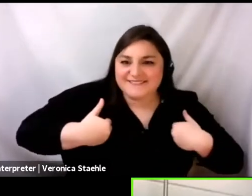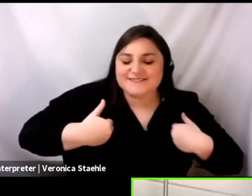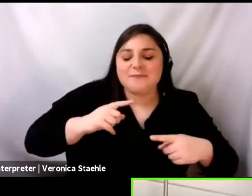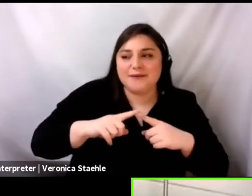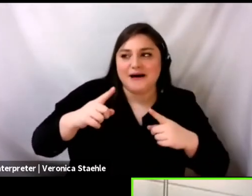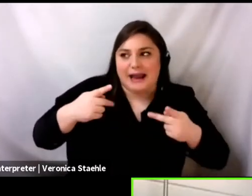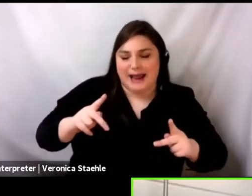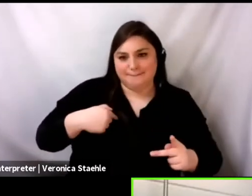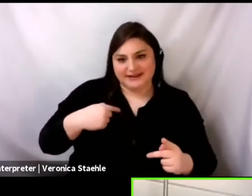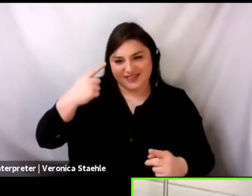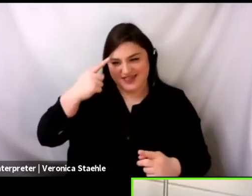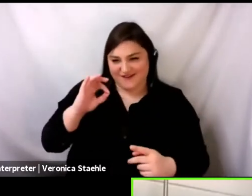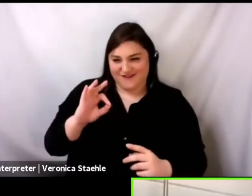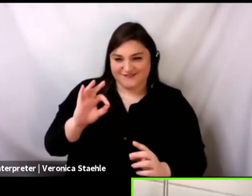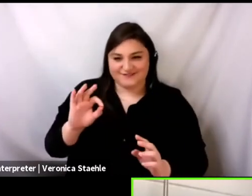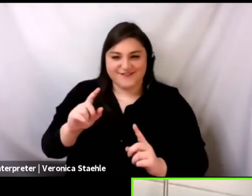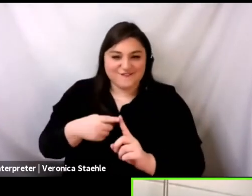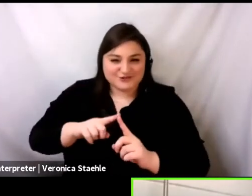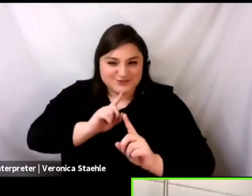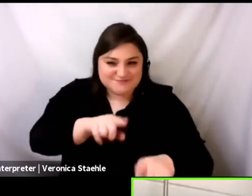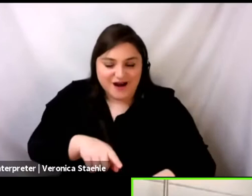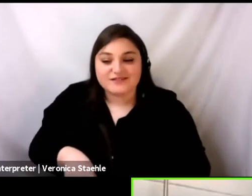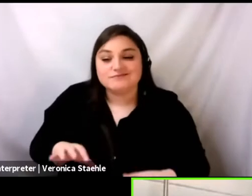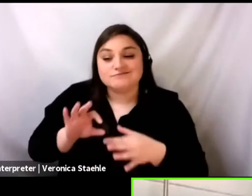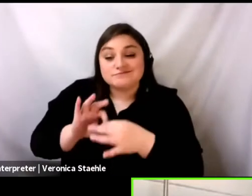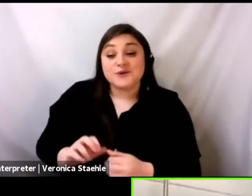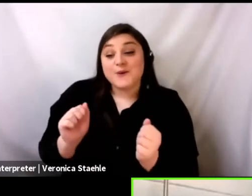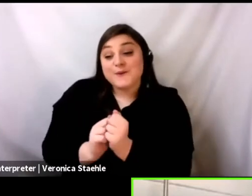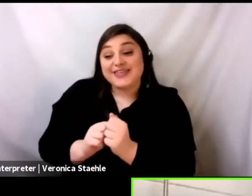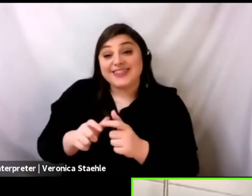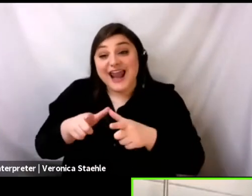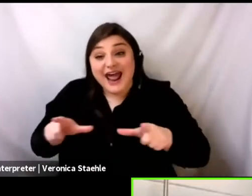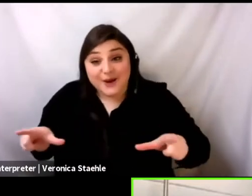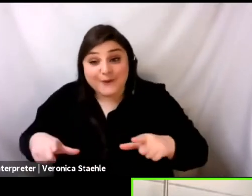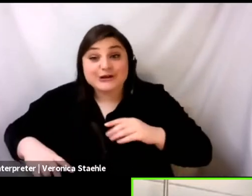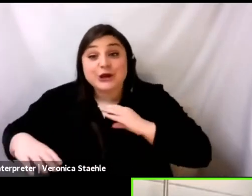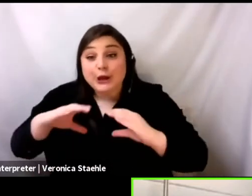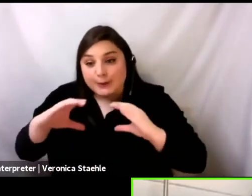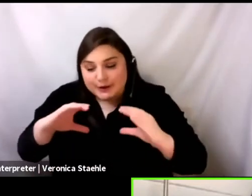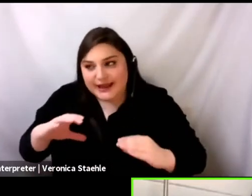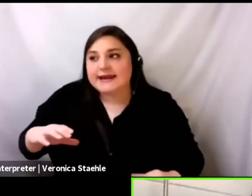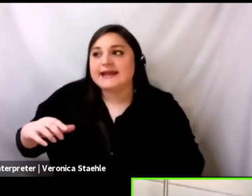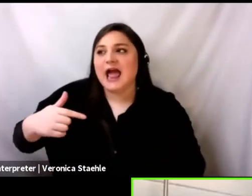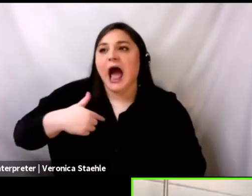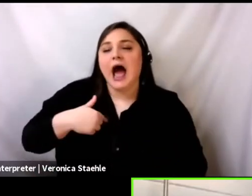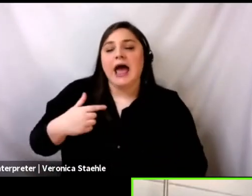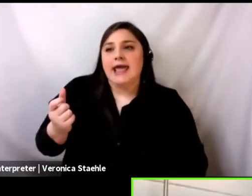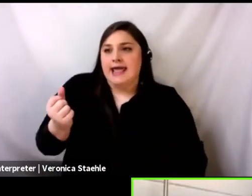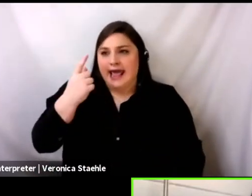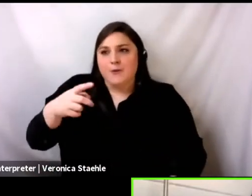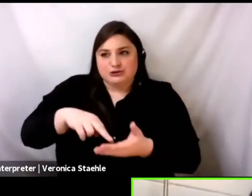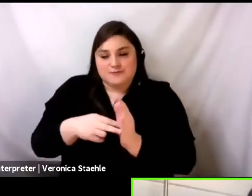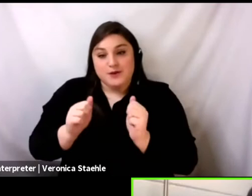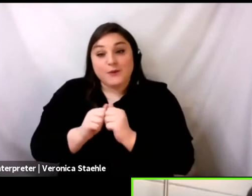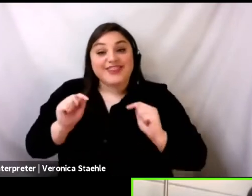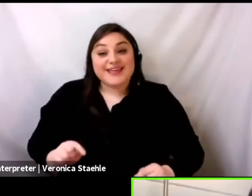was, um, you know, language obviously. And I, I totally understand. I hear you when you say trying to introduce this particular project